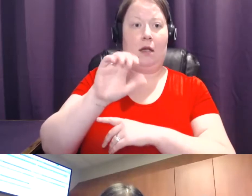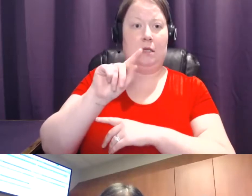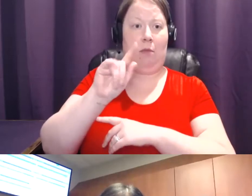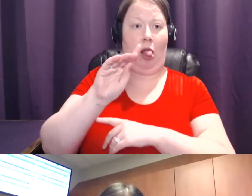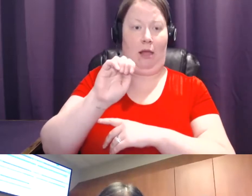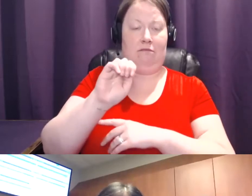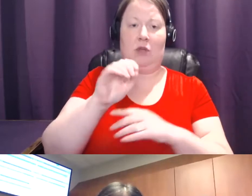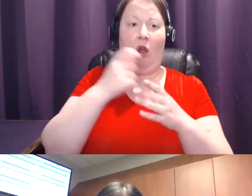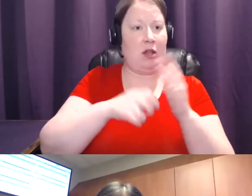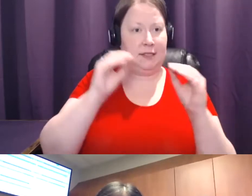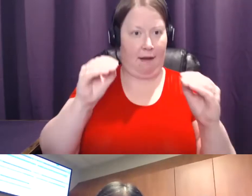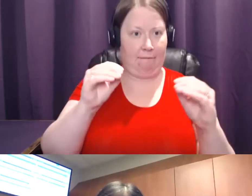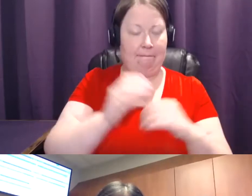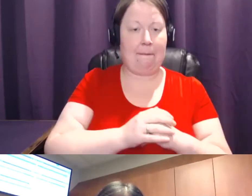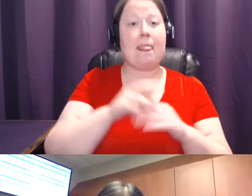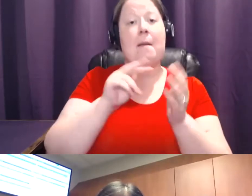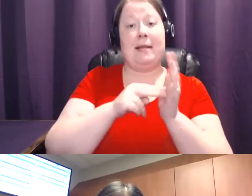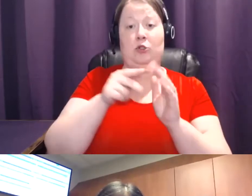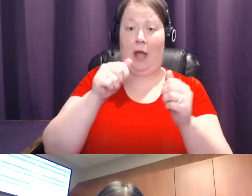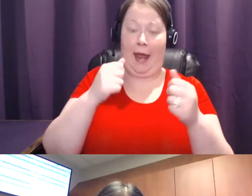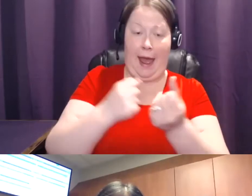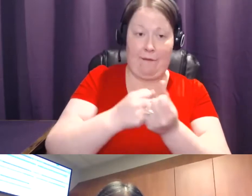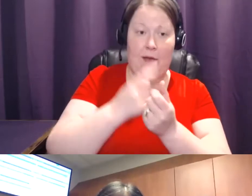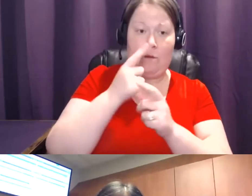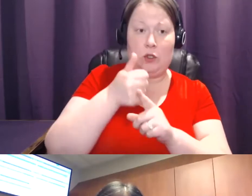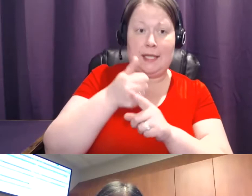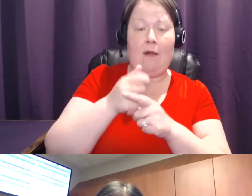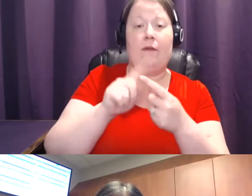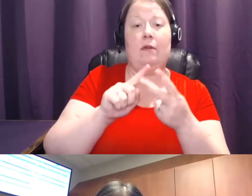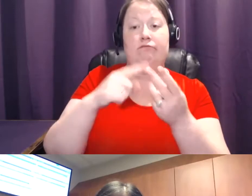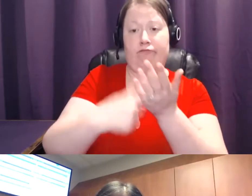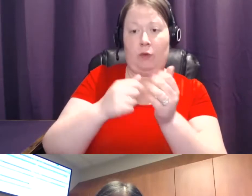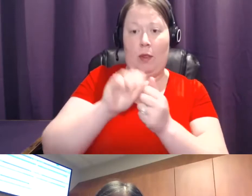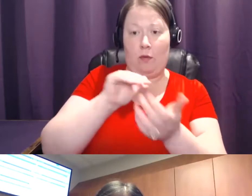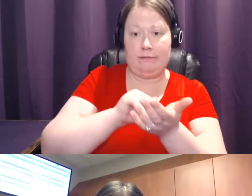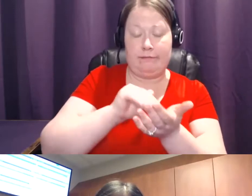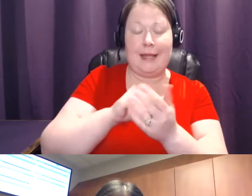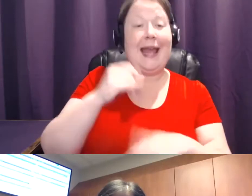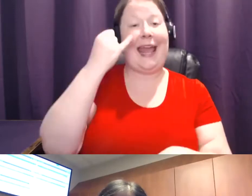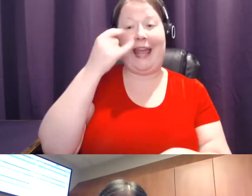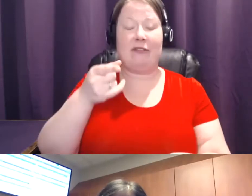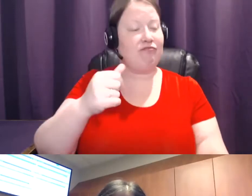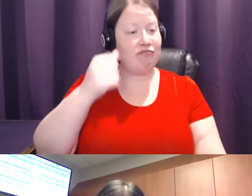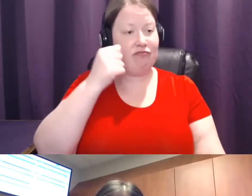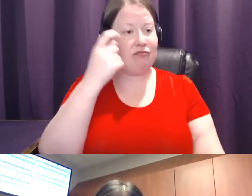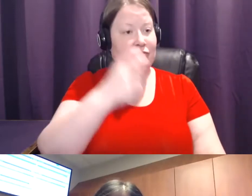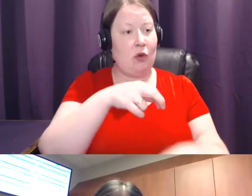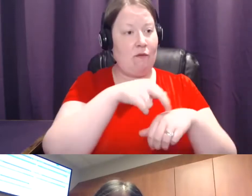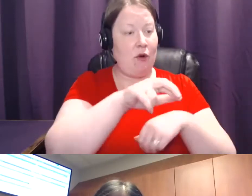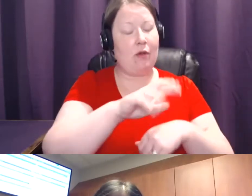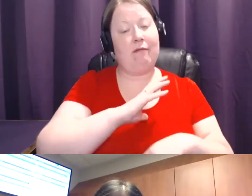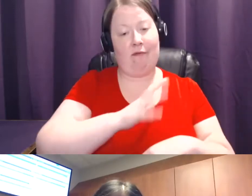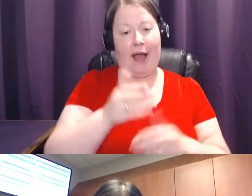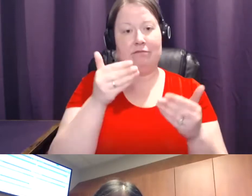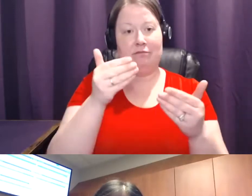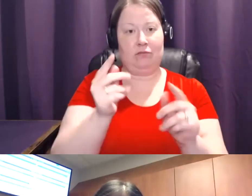discussion with your physician if they still don't recommend or give you a referral, then march yourself into a breast center, preferably a